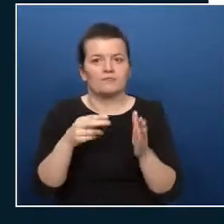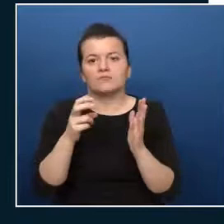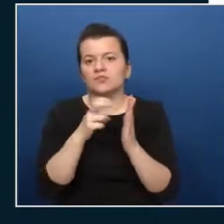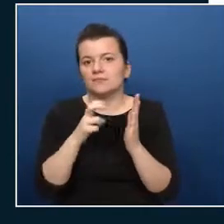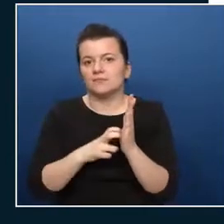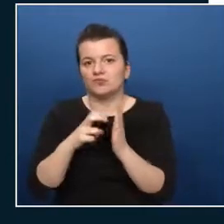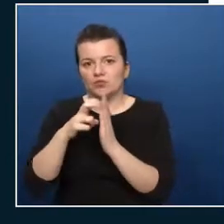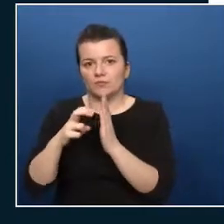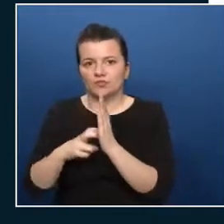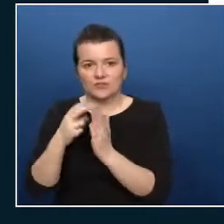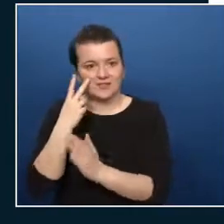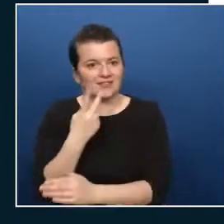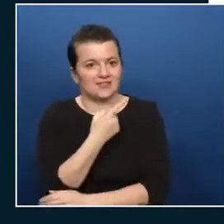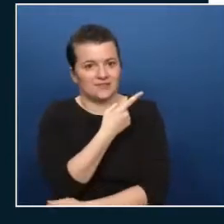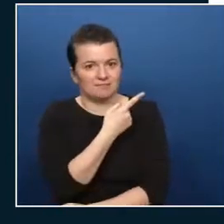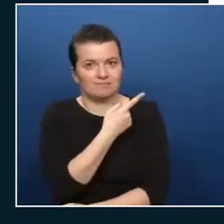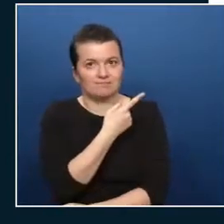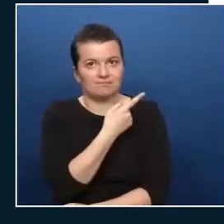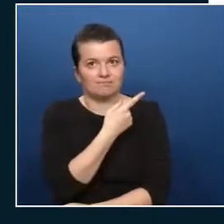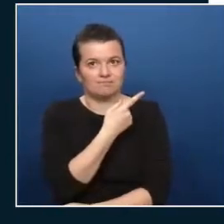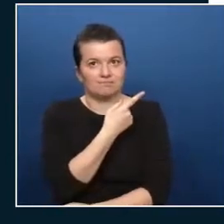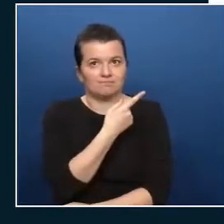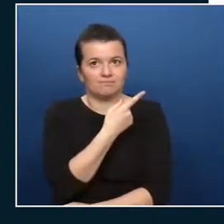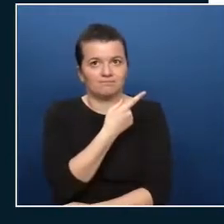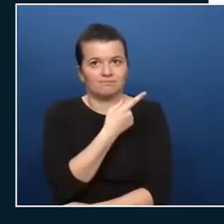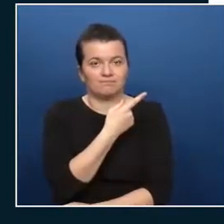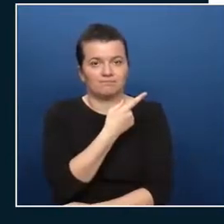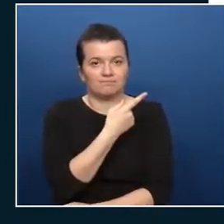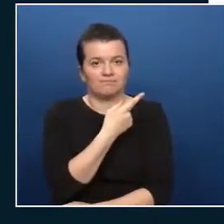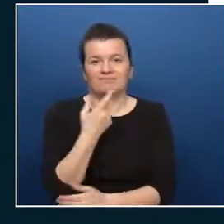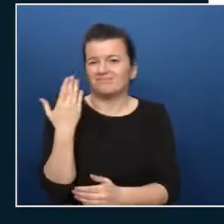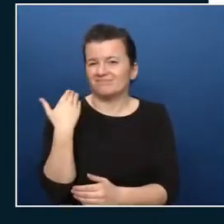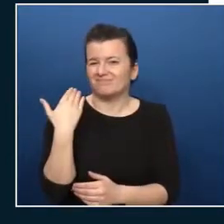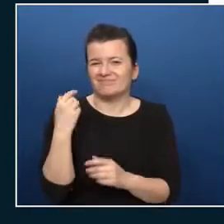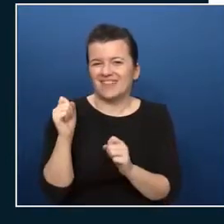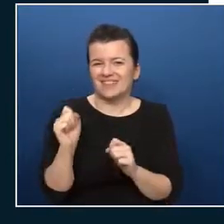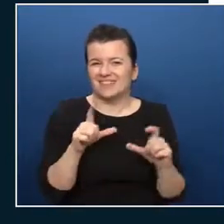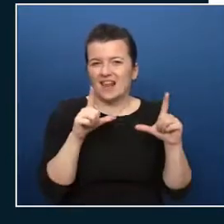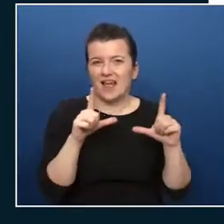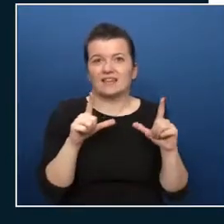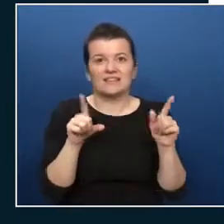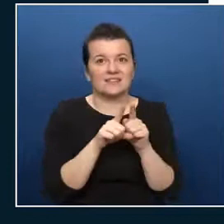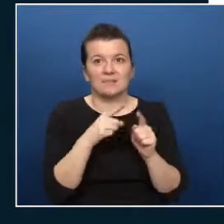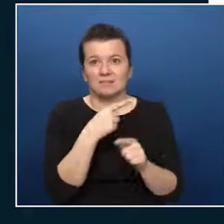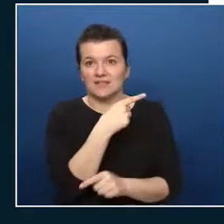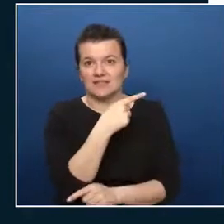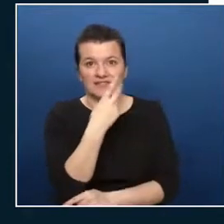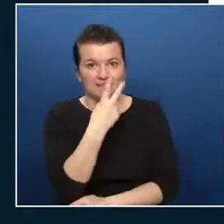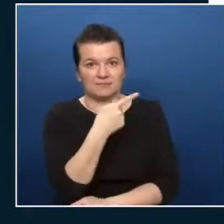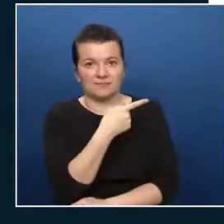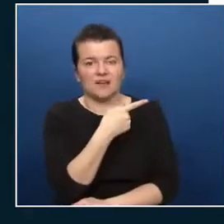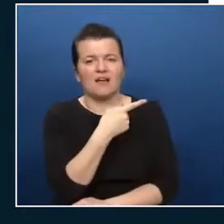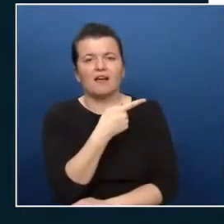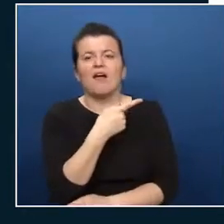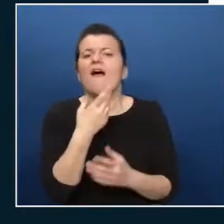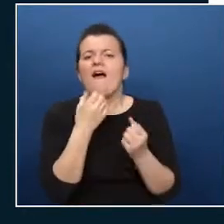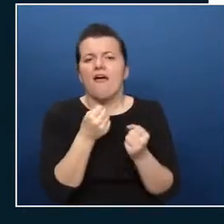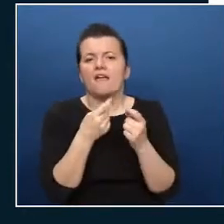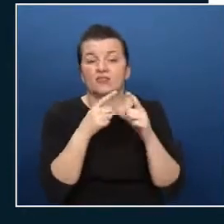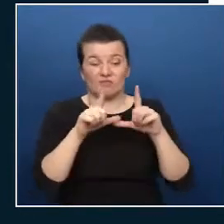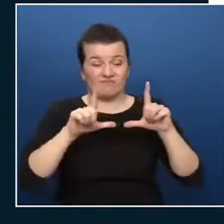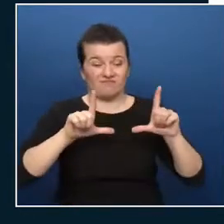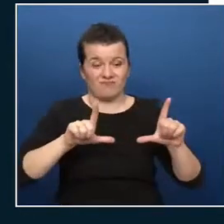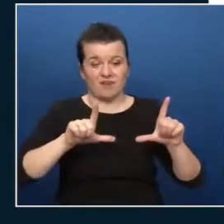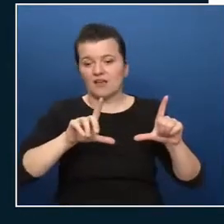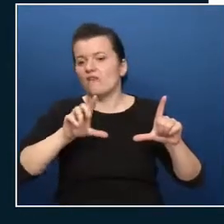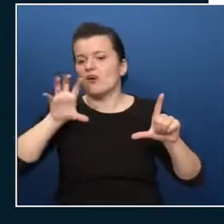and the the landing zone subscription we just looked at in the previous slide that's this one but there are also other things to consider okay